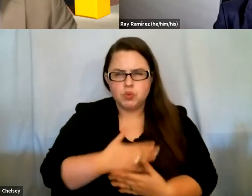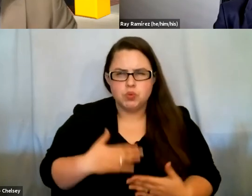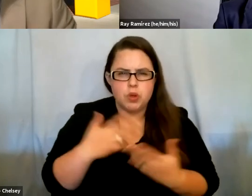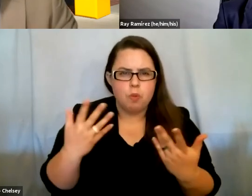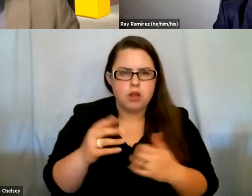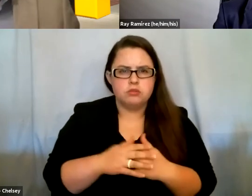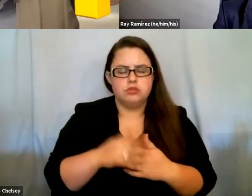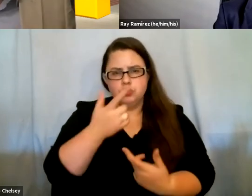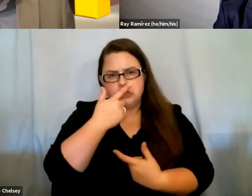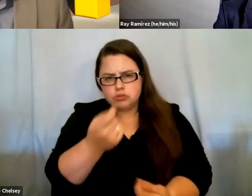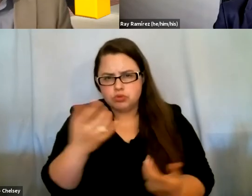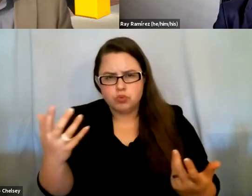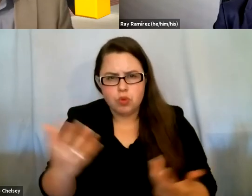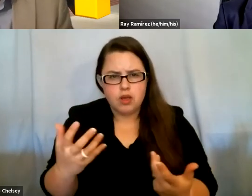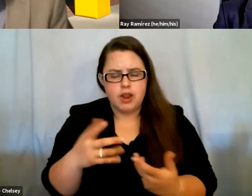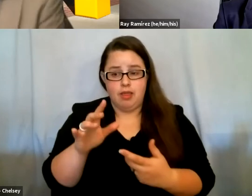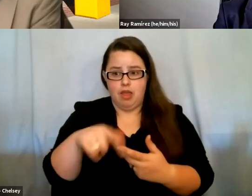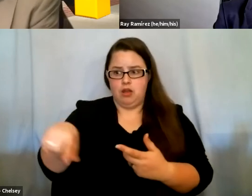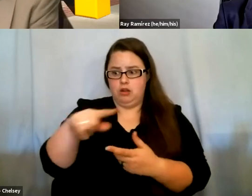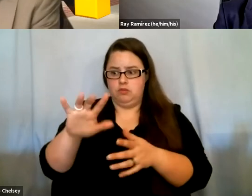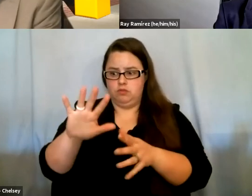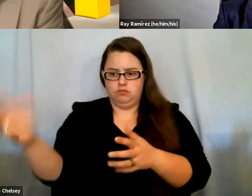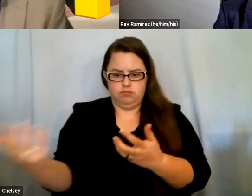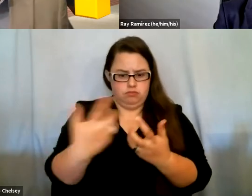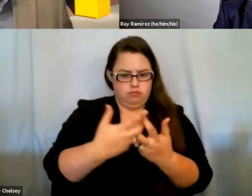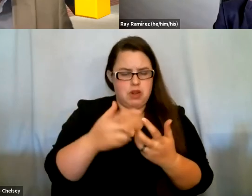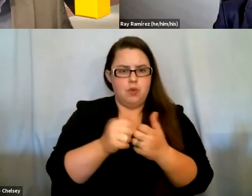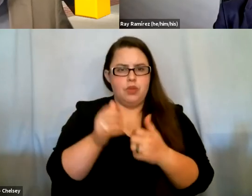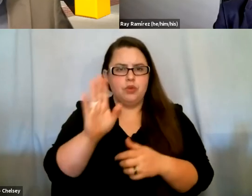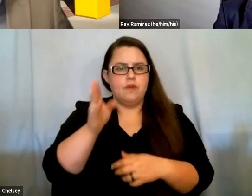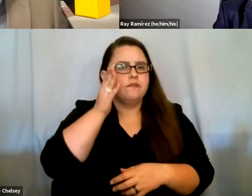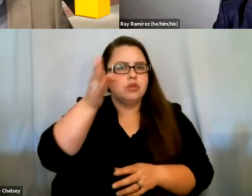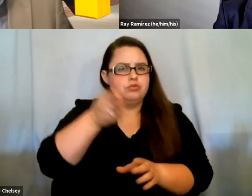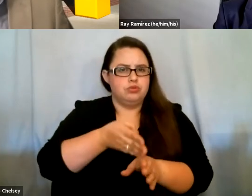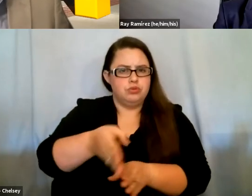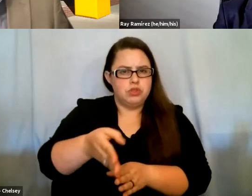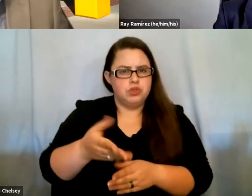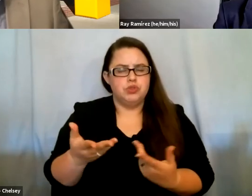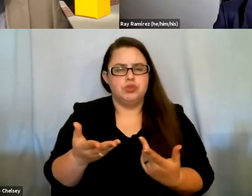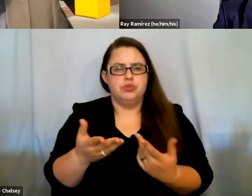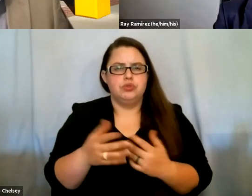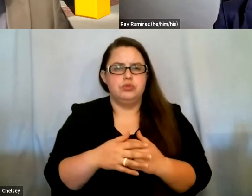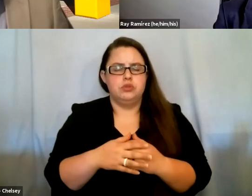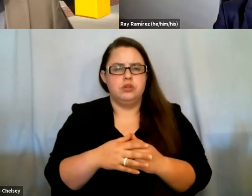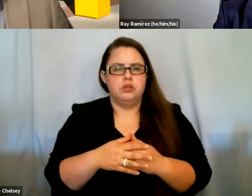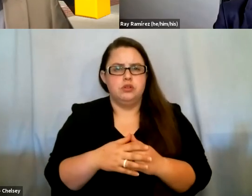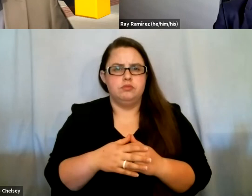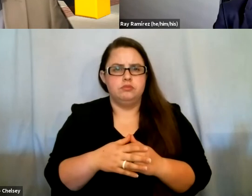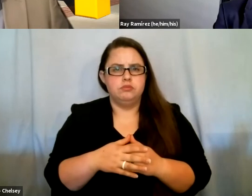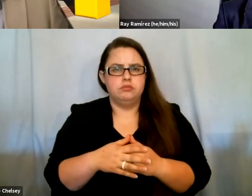are your interests? And how do we combine that to think about a future career, right? And it usually doesn't necessarily, you know,